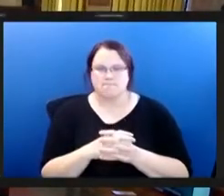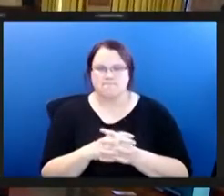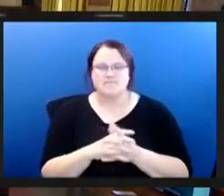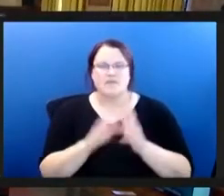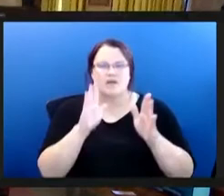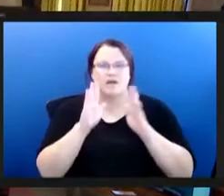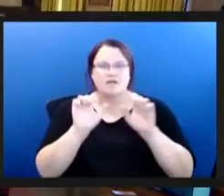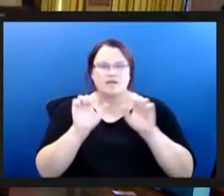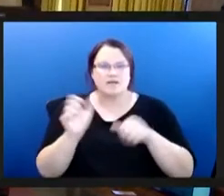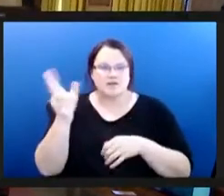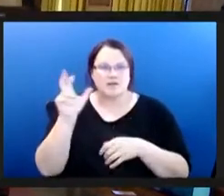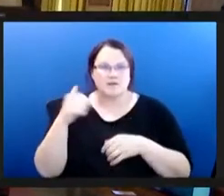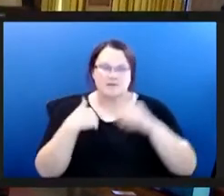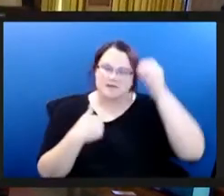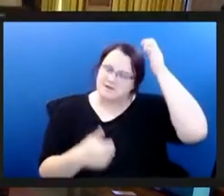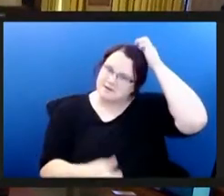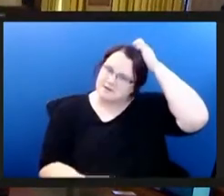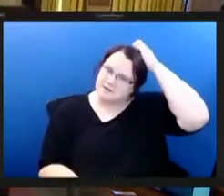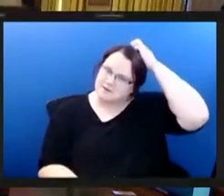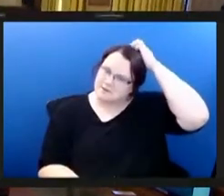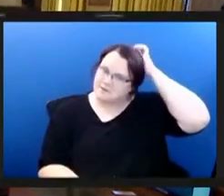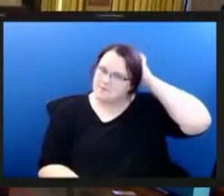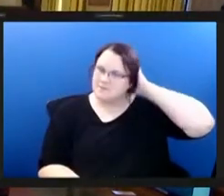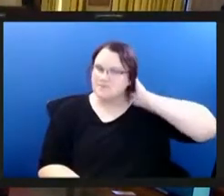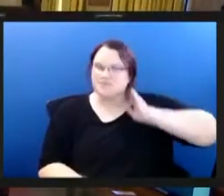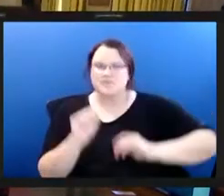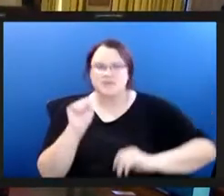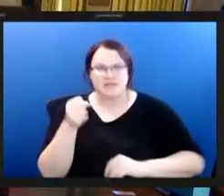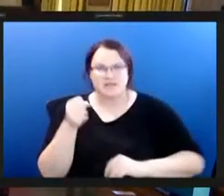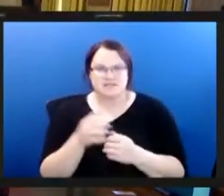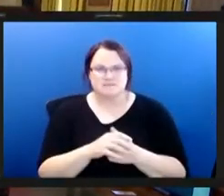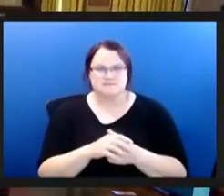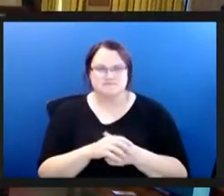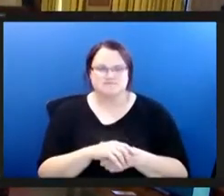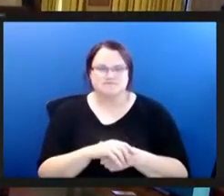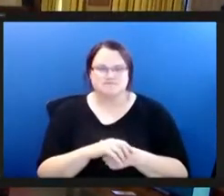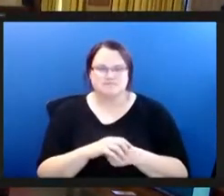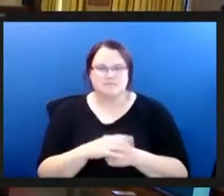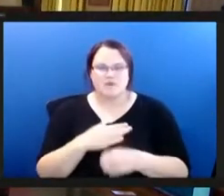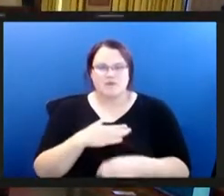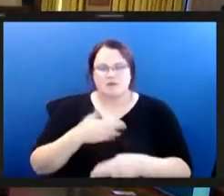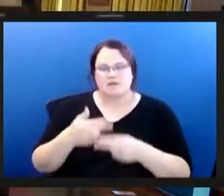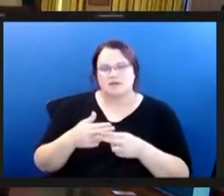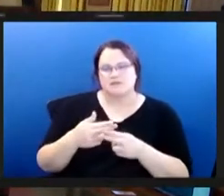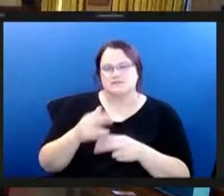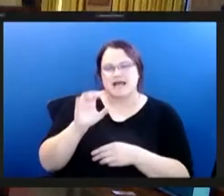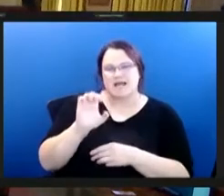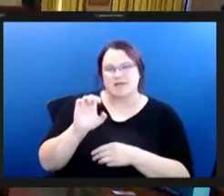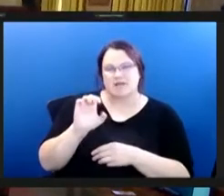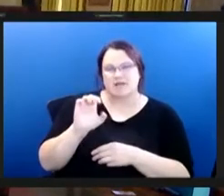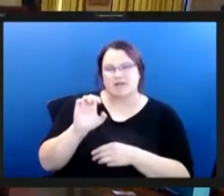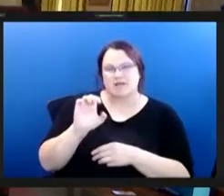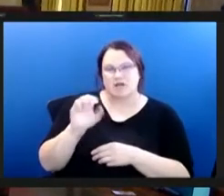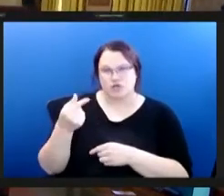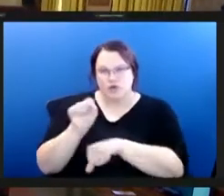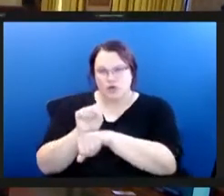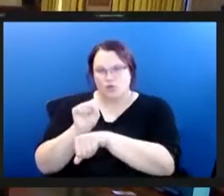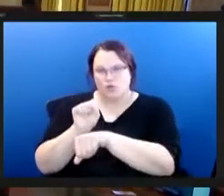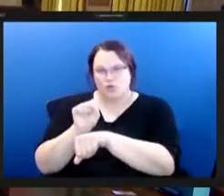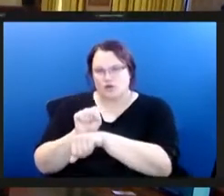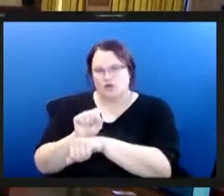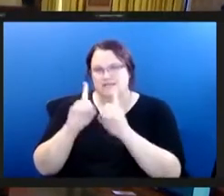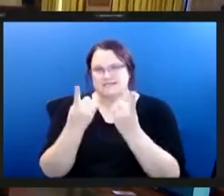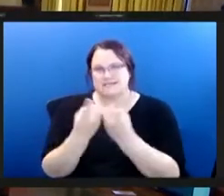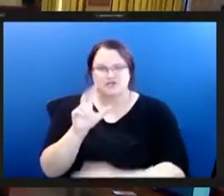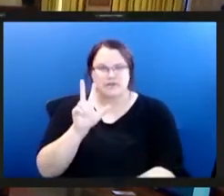hi can you hear me yes we got you okay hi my name is elliana gomez um i work in district three